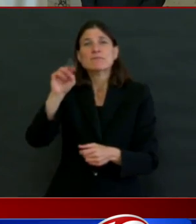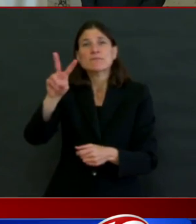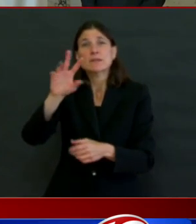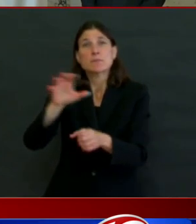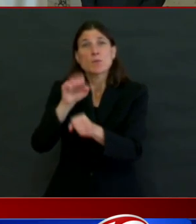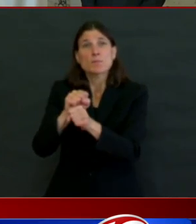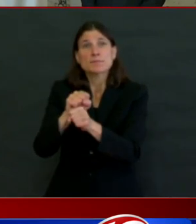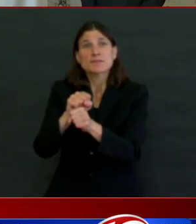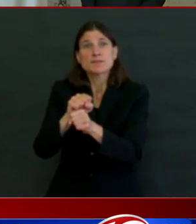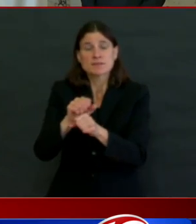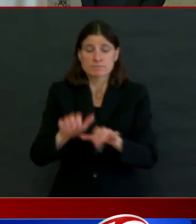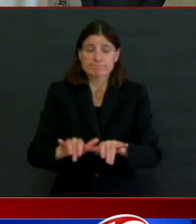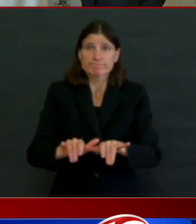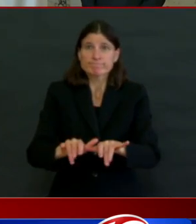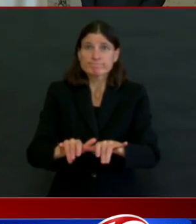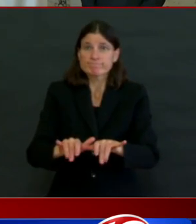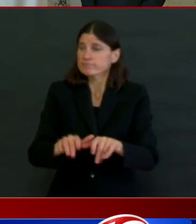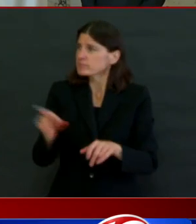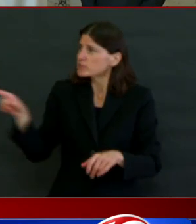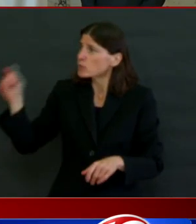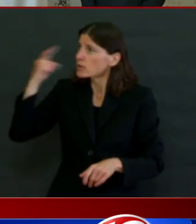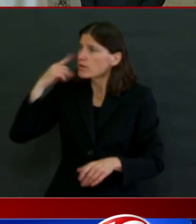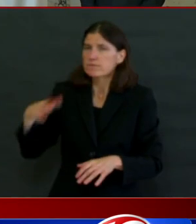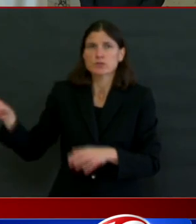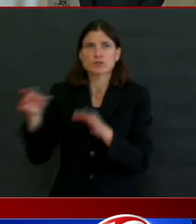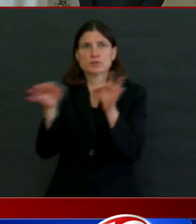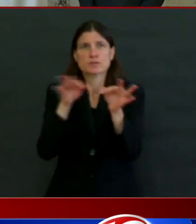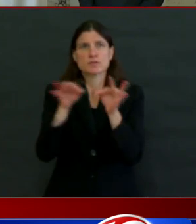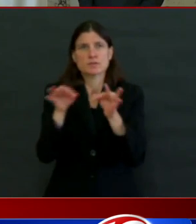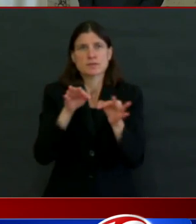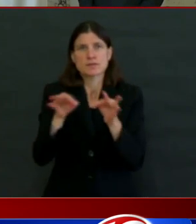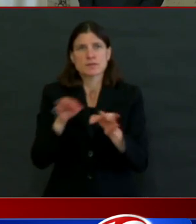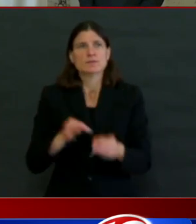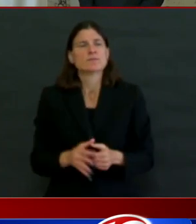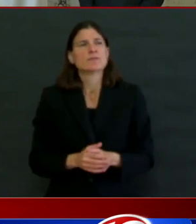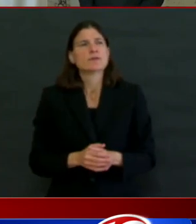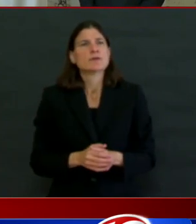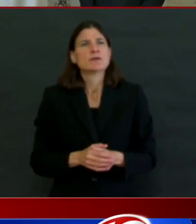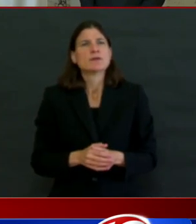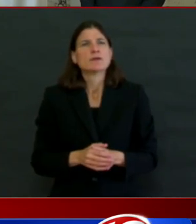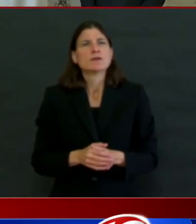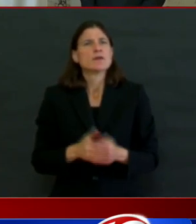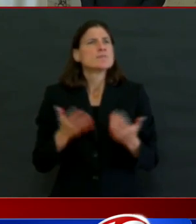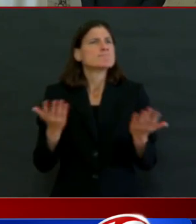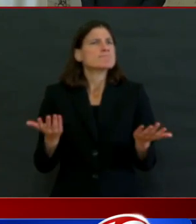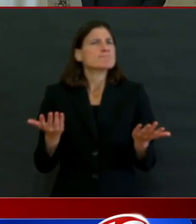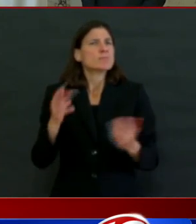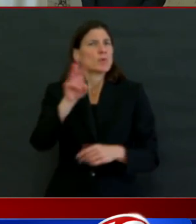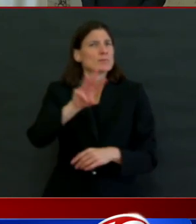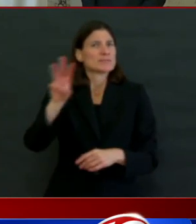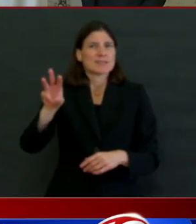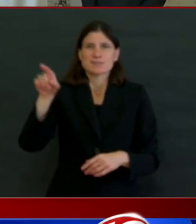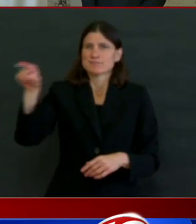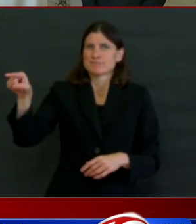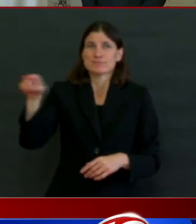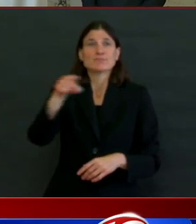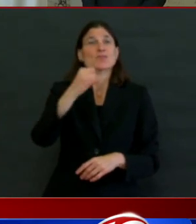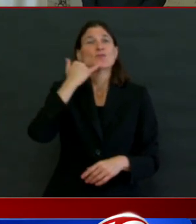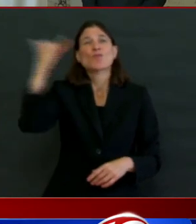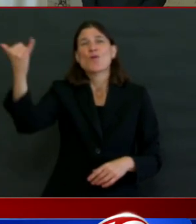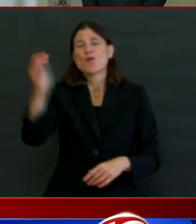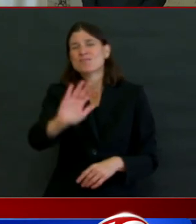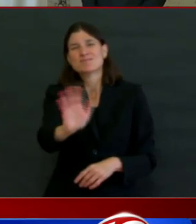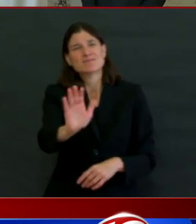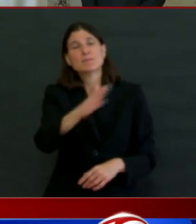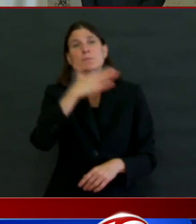Everyone if you can, please just go straight to the website, rather than calling, and file on the website